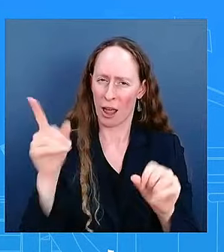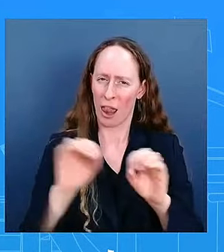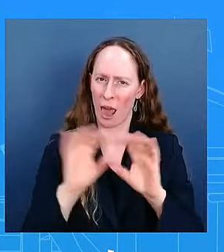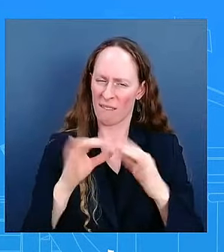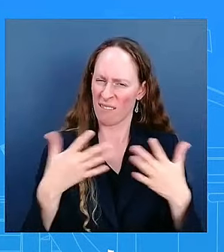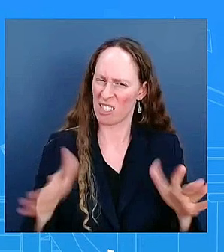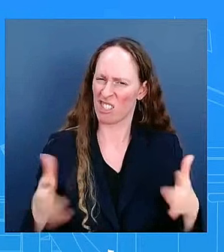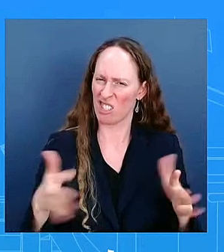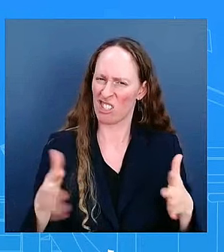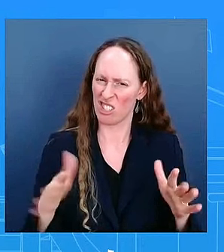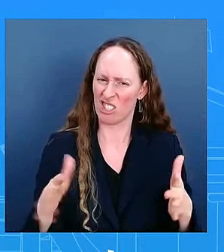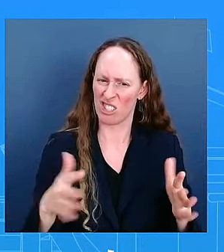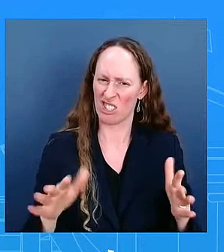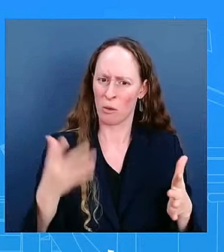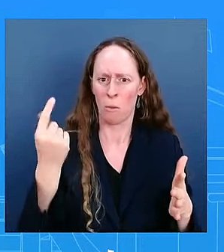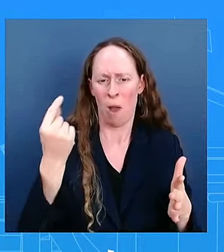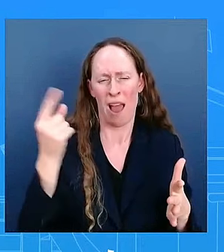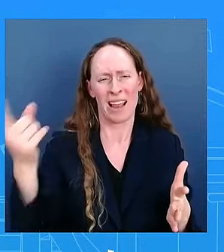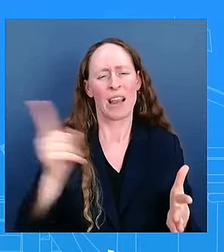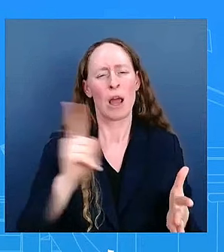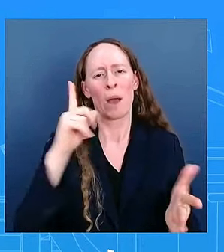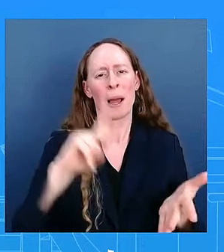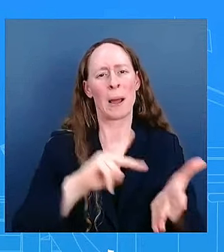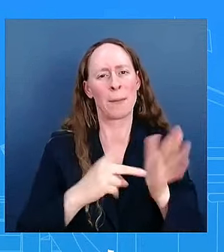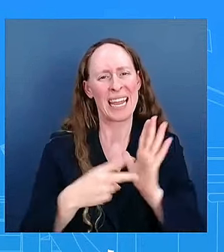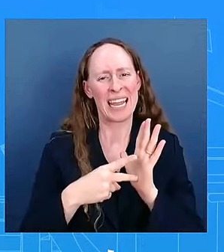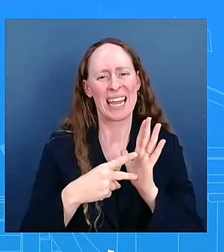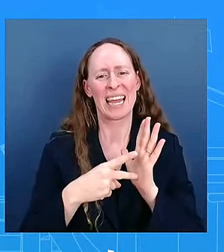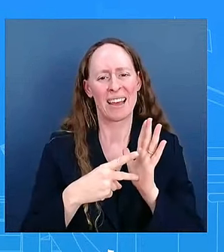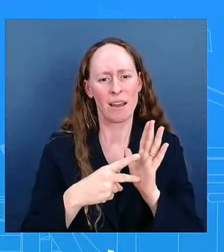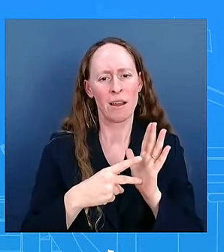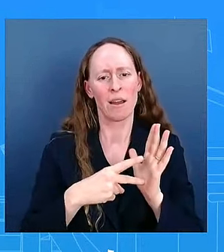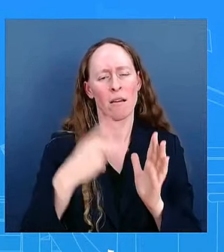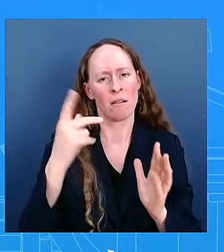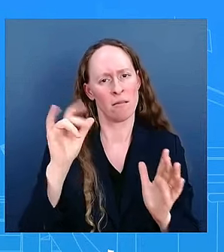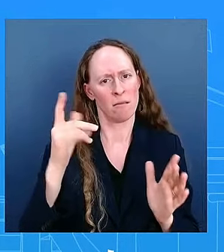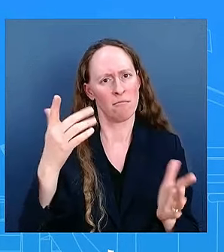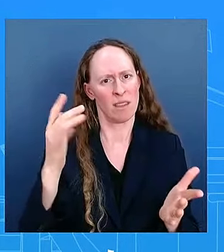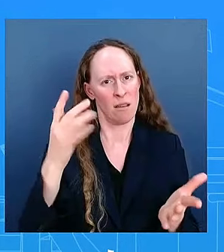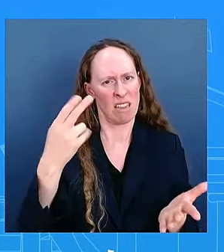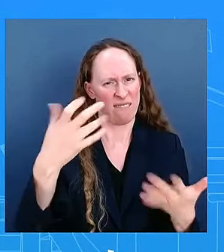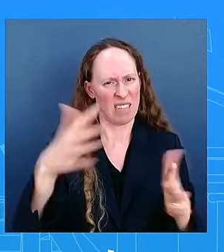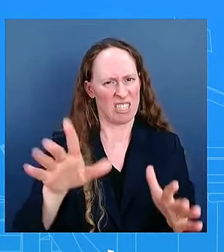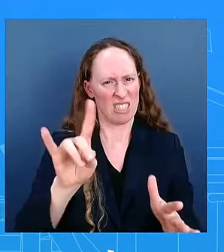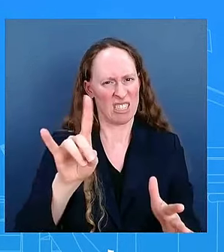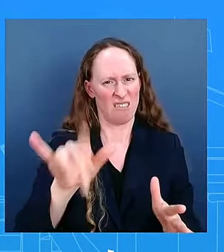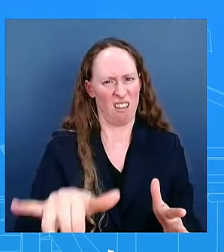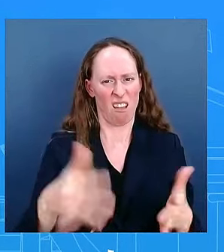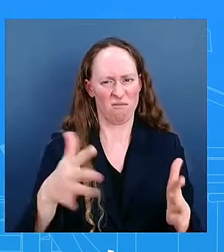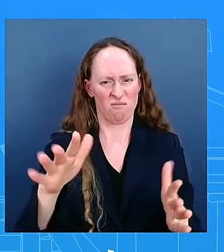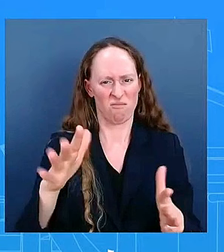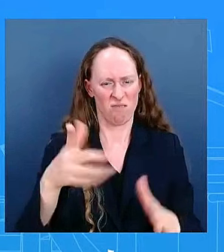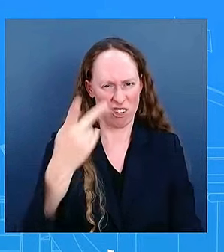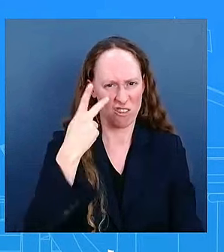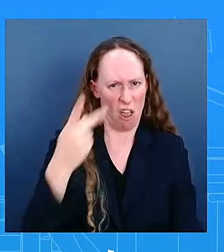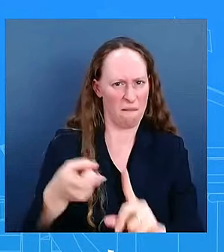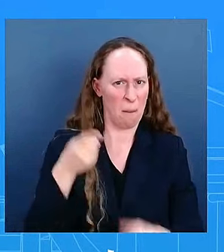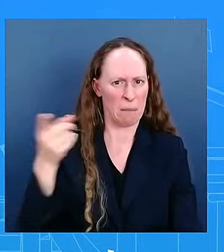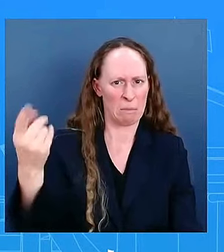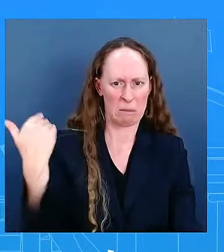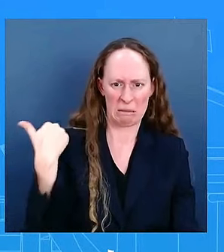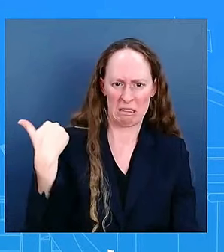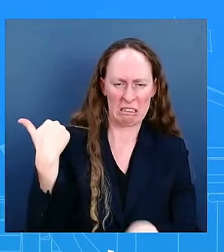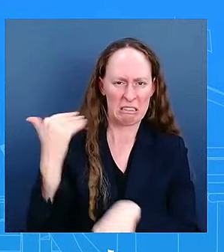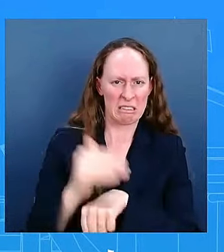and this is something that he wanted to do and that's what you saw from this president uh last night and i think that's important to